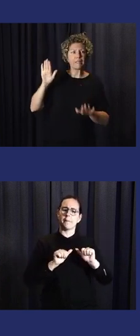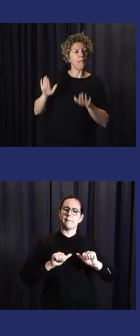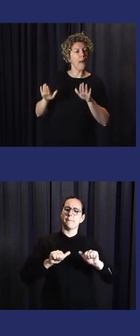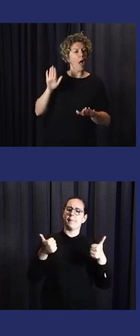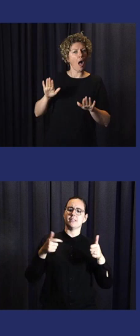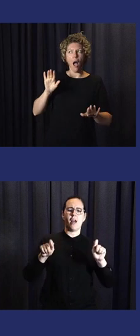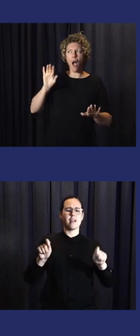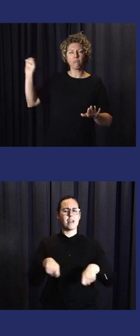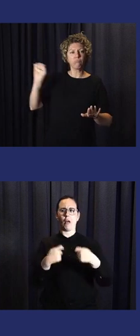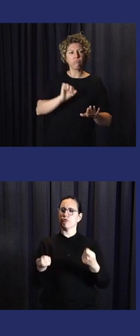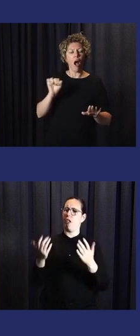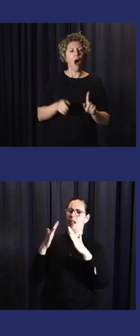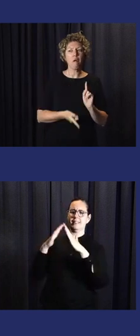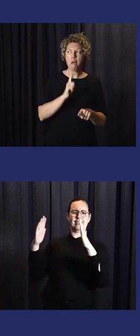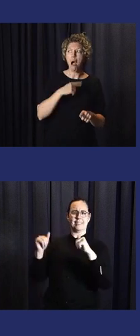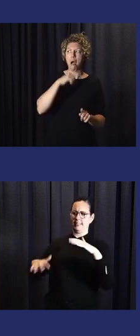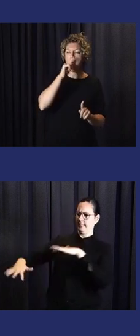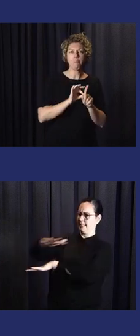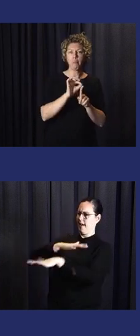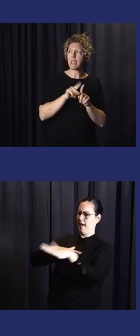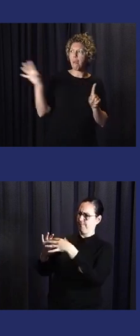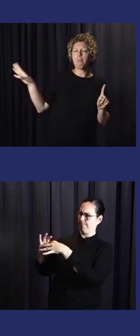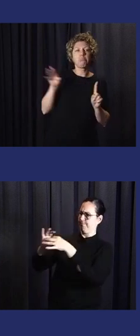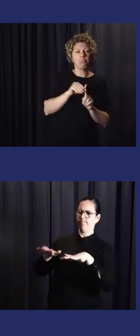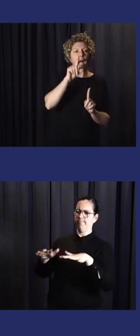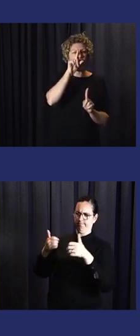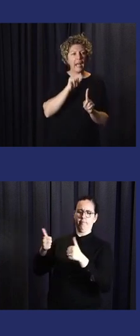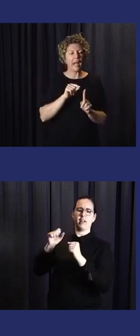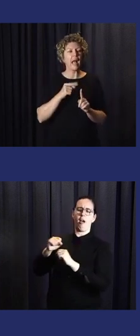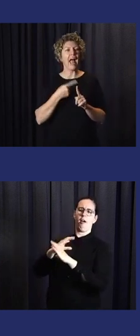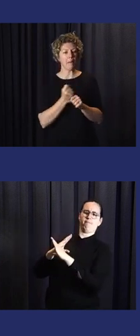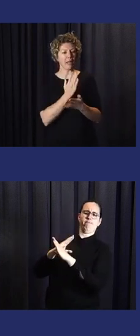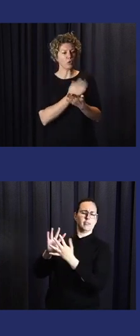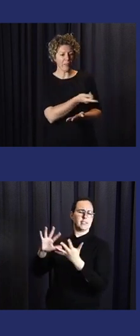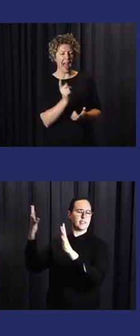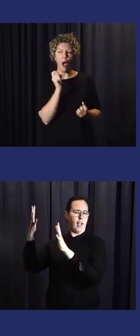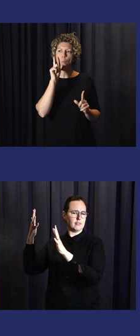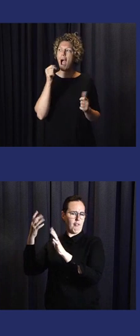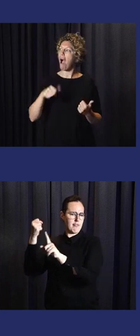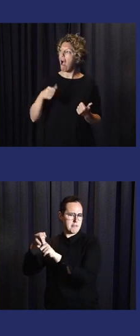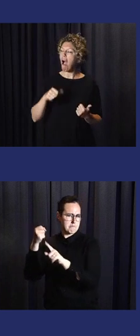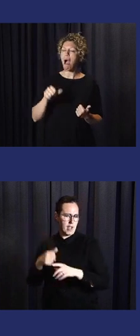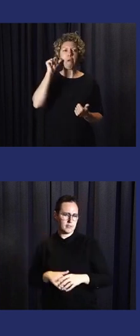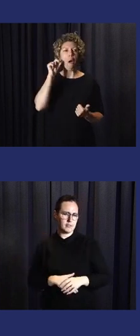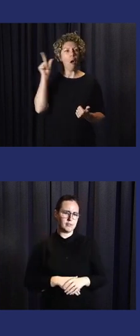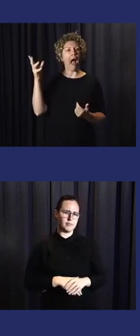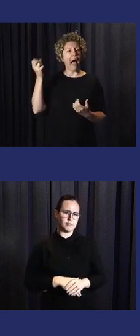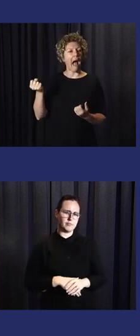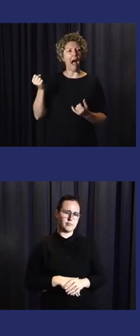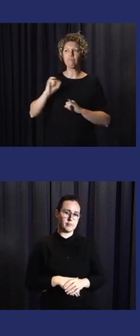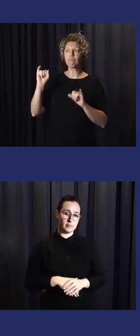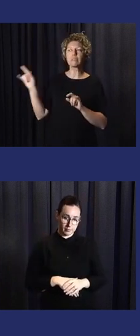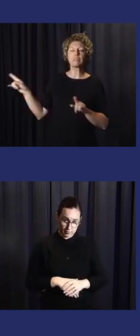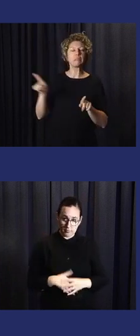contextualize. And learning from the early action is similar hazards used for the development. And